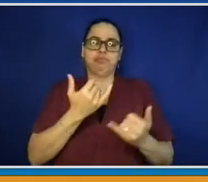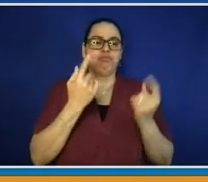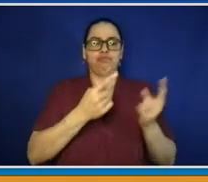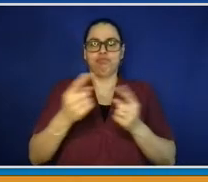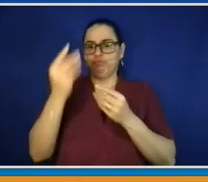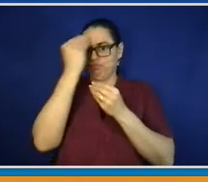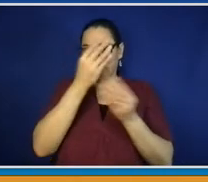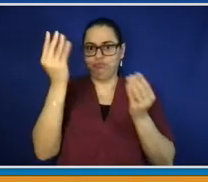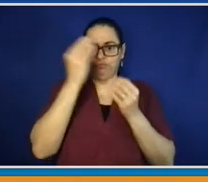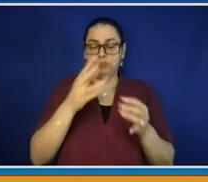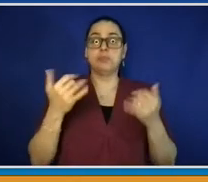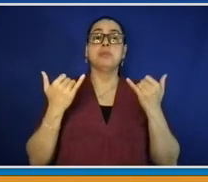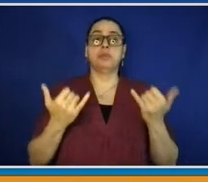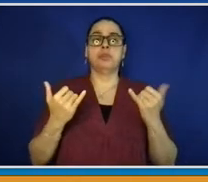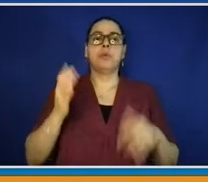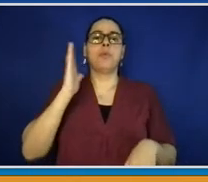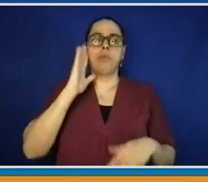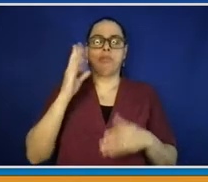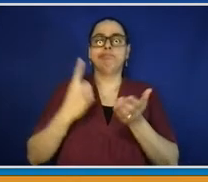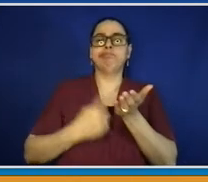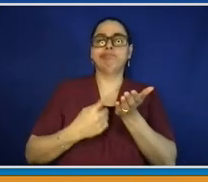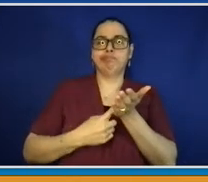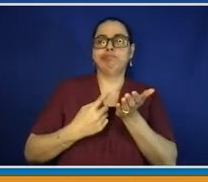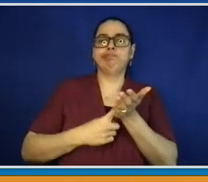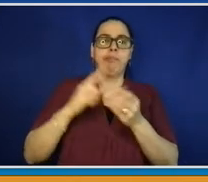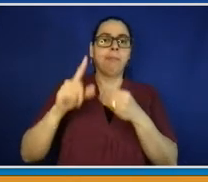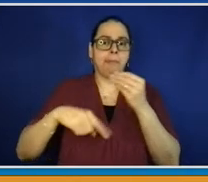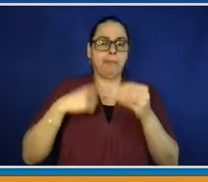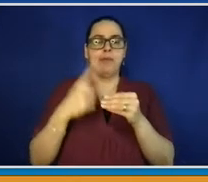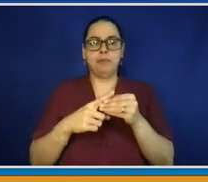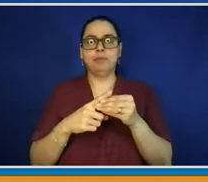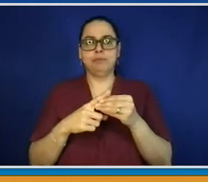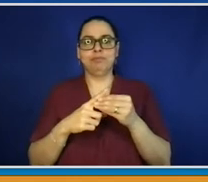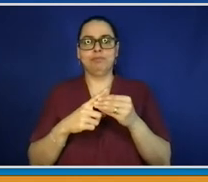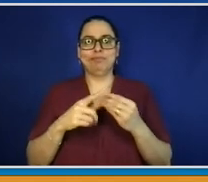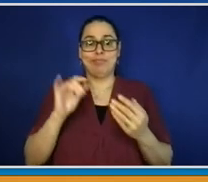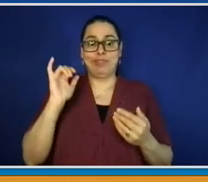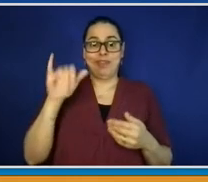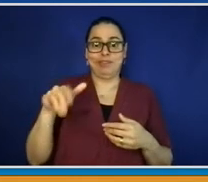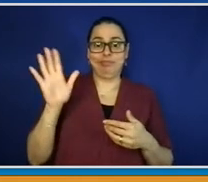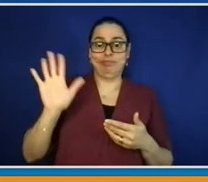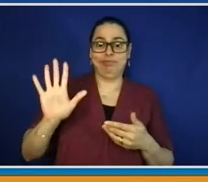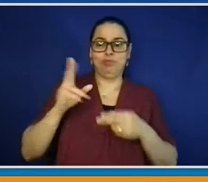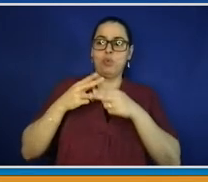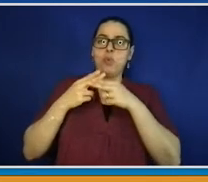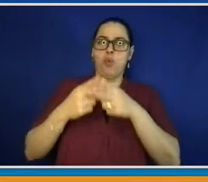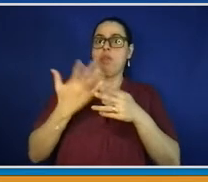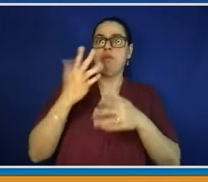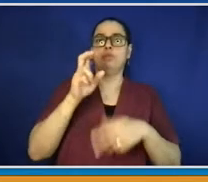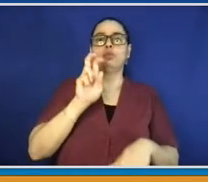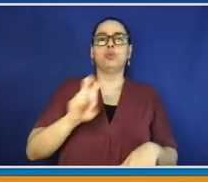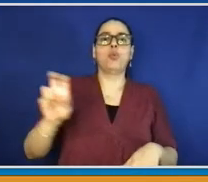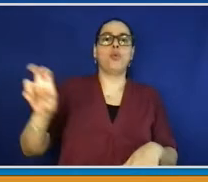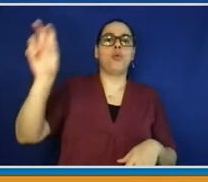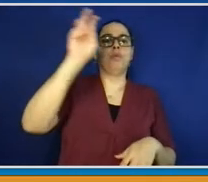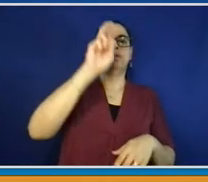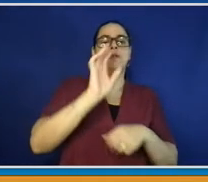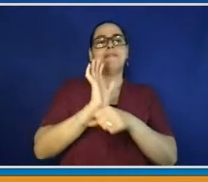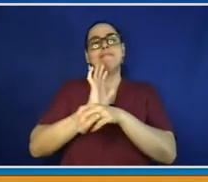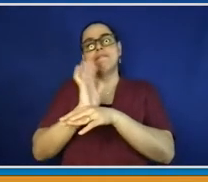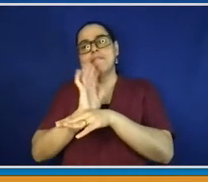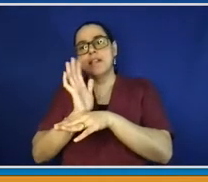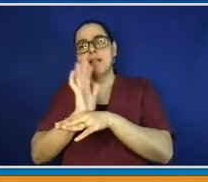Tourism and Film Bureau, who's going to be with us here, and she's going to be able to update you on some interesting areas along those lines.